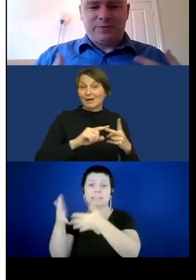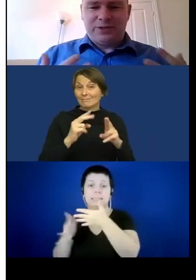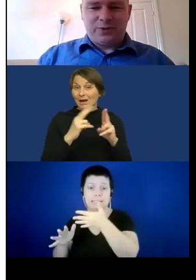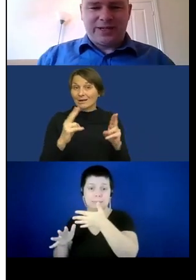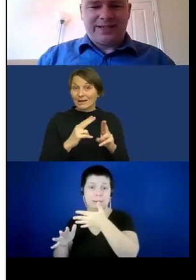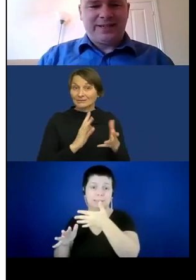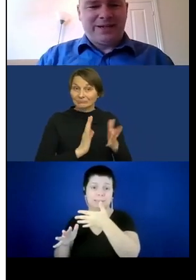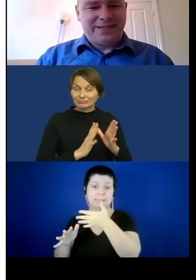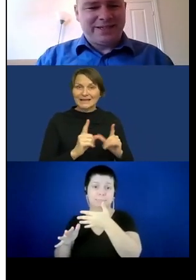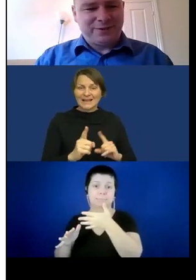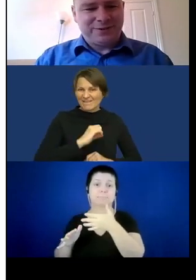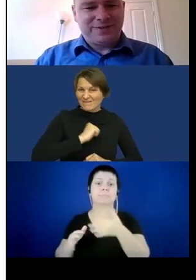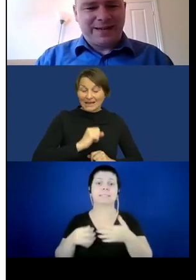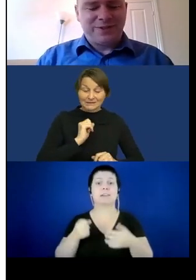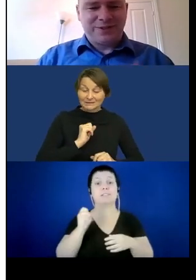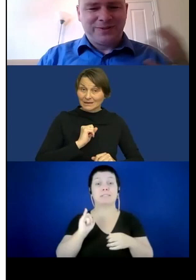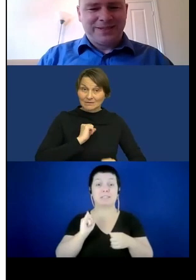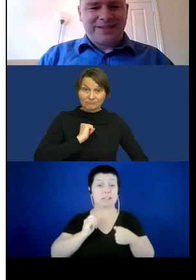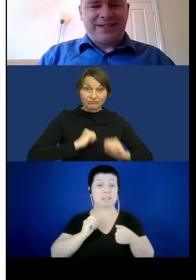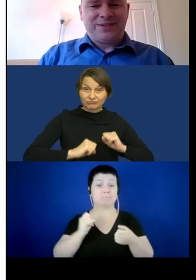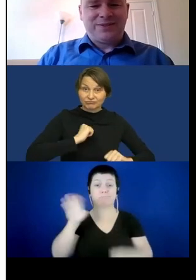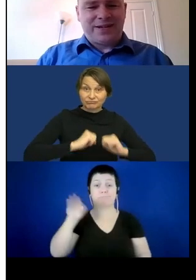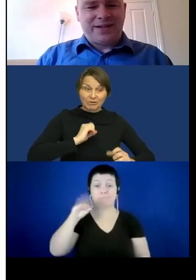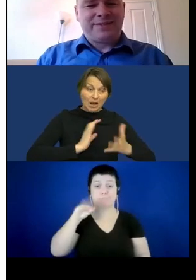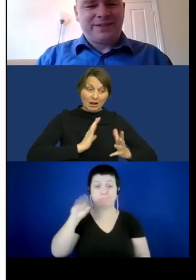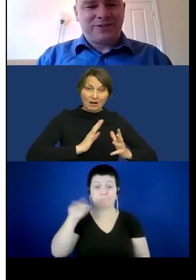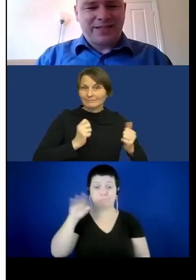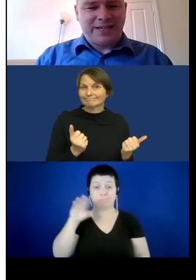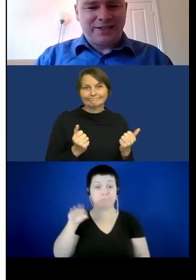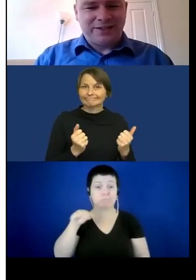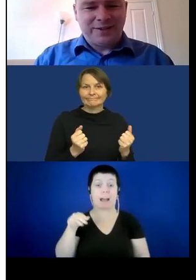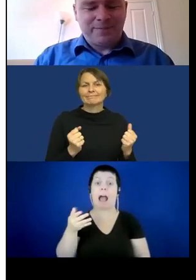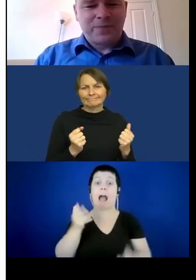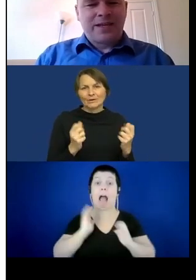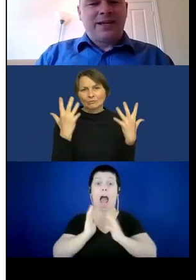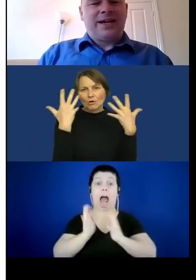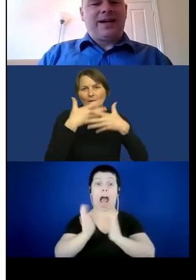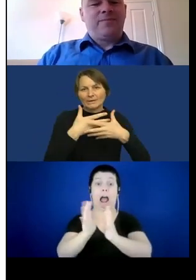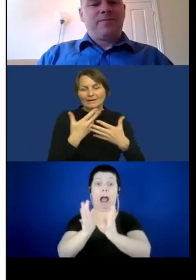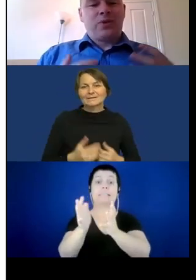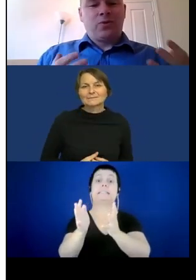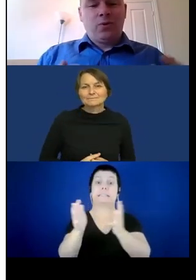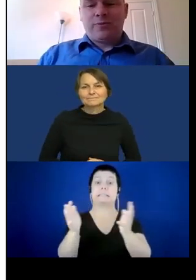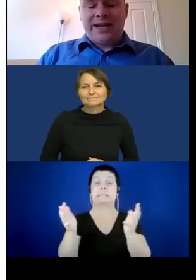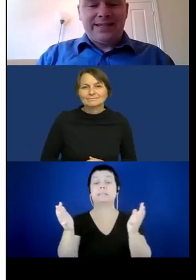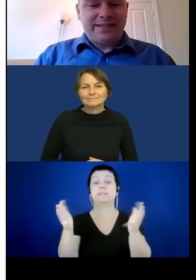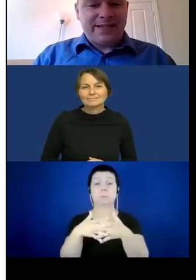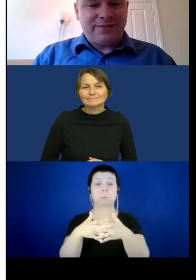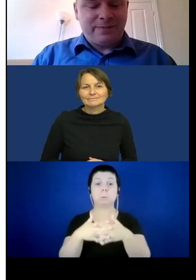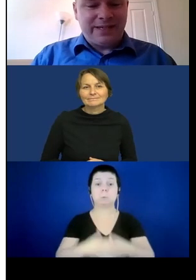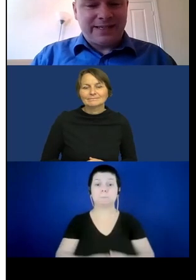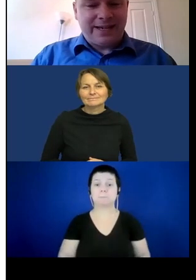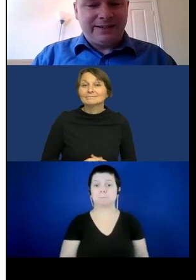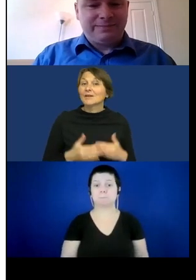And if we speak too quickly, it makes it difficult for them to do the live translation. All the remains